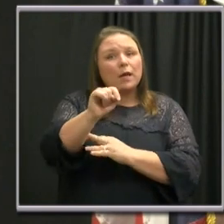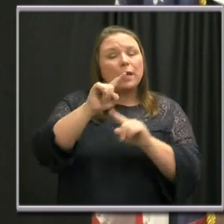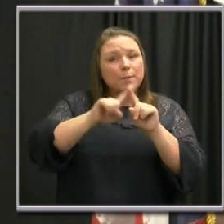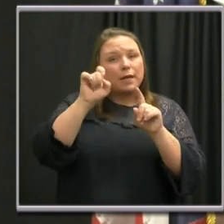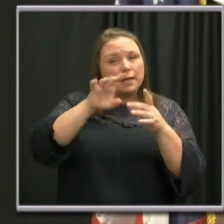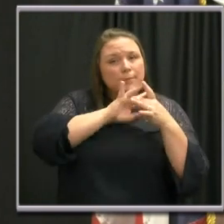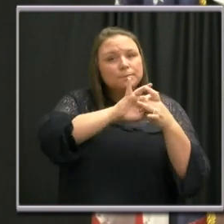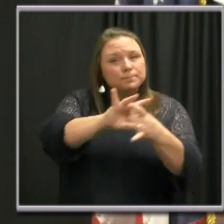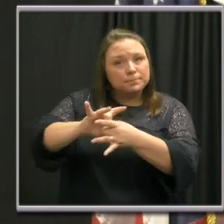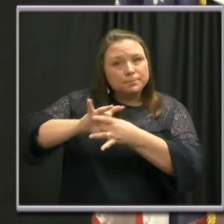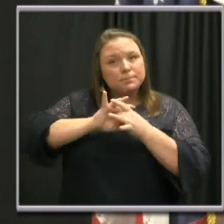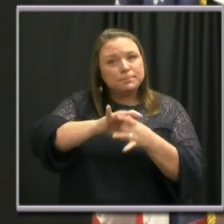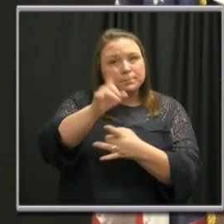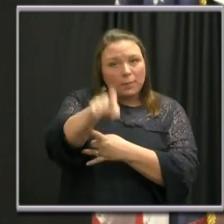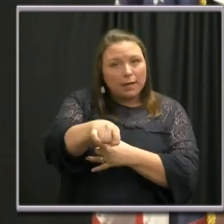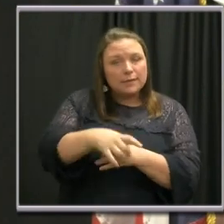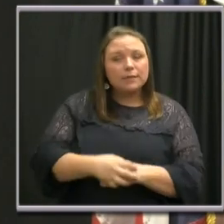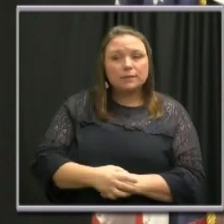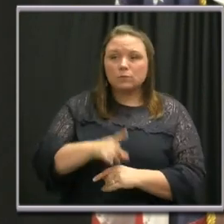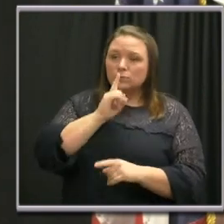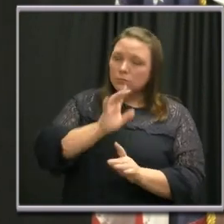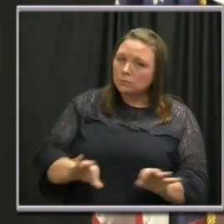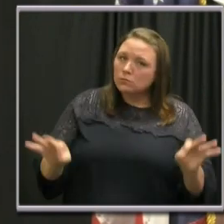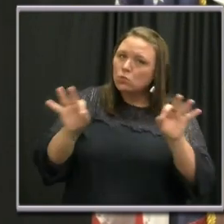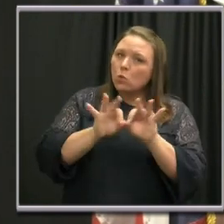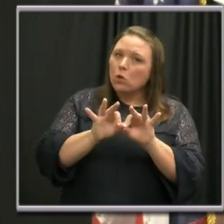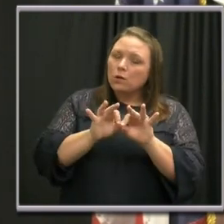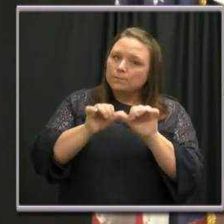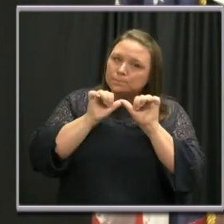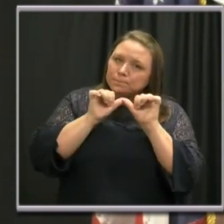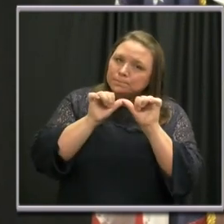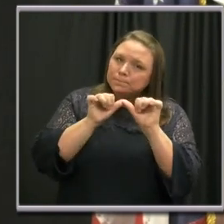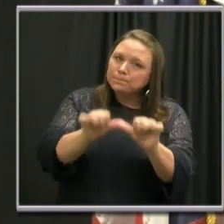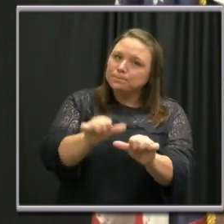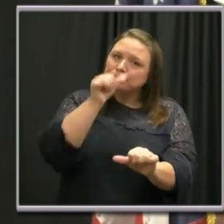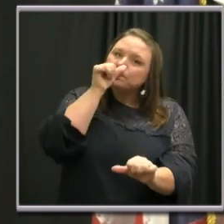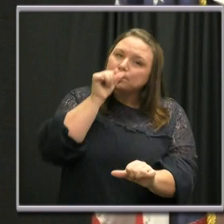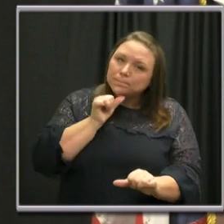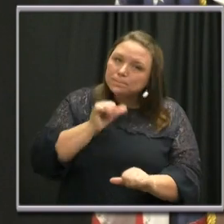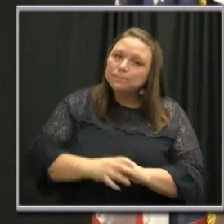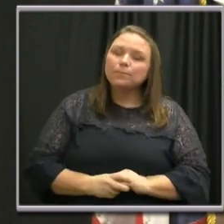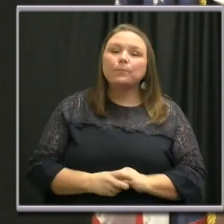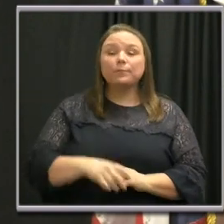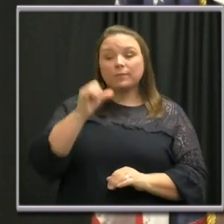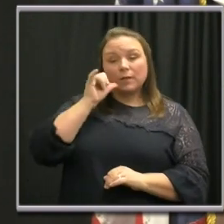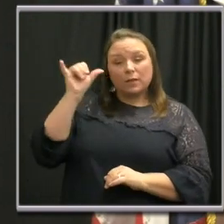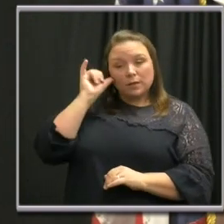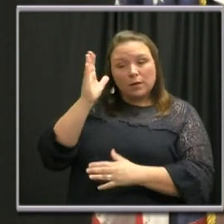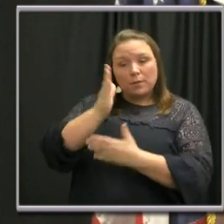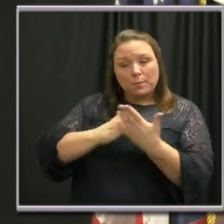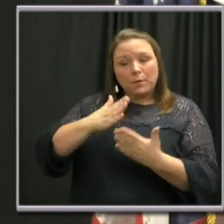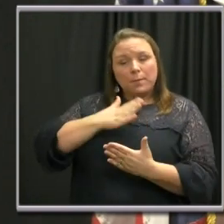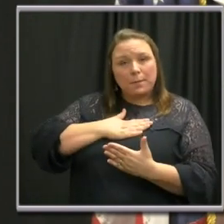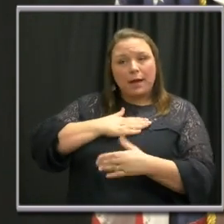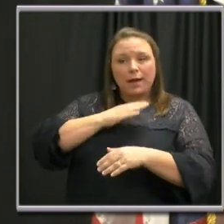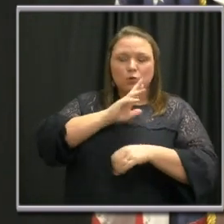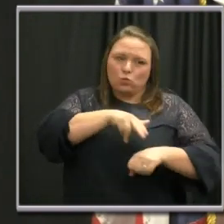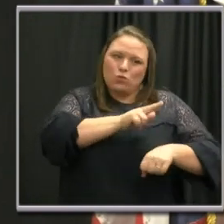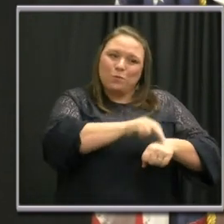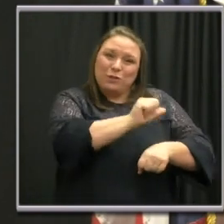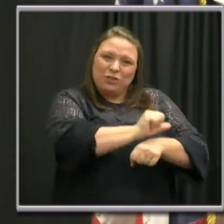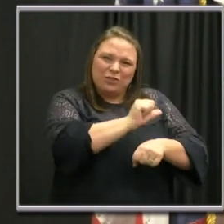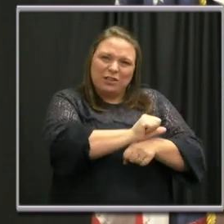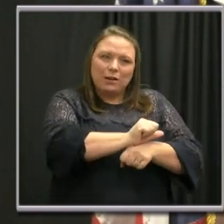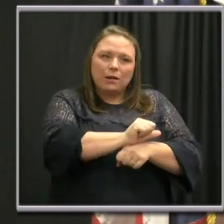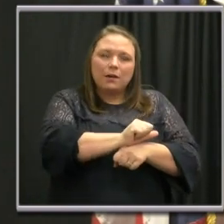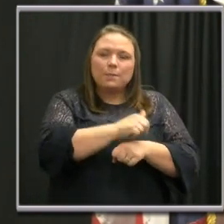together as we get through it. We really do need to remain vigilant. You know, yesterday as part of my regular job I took